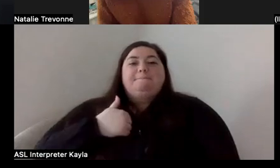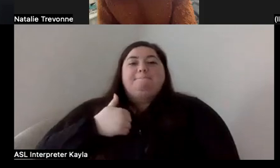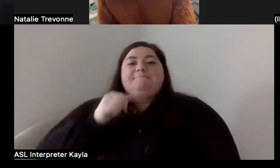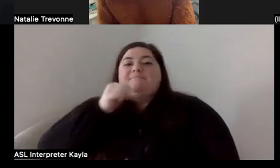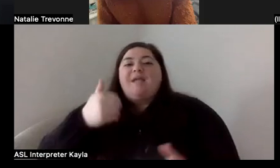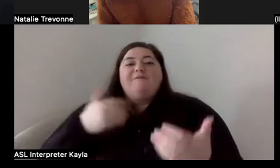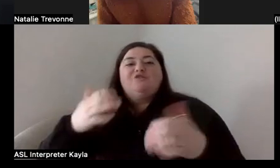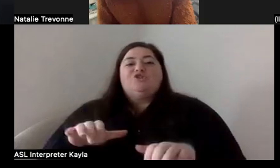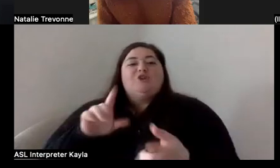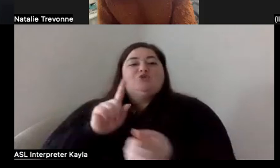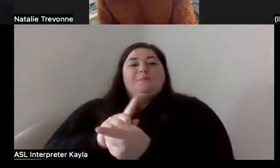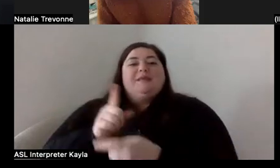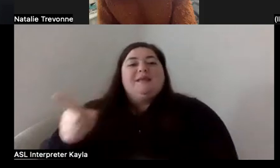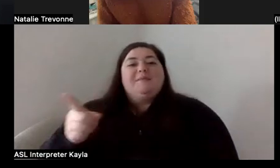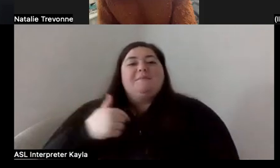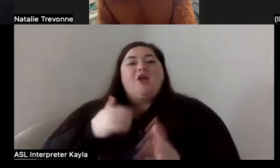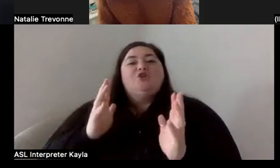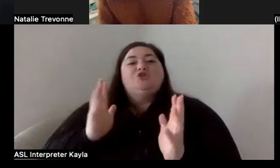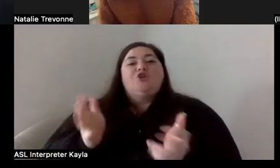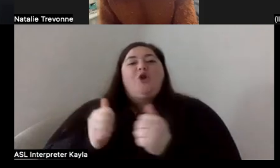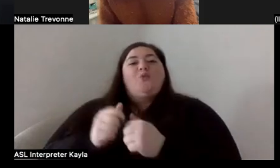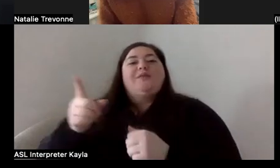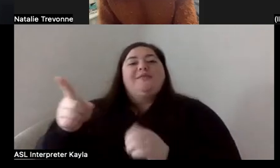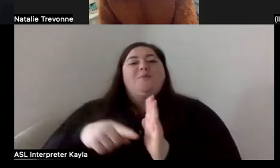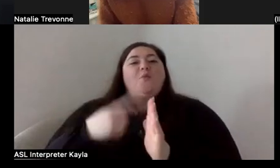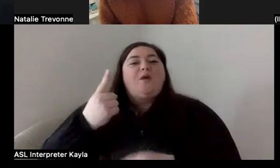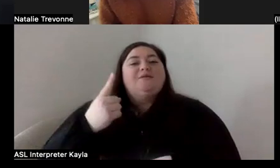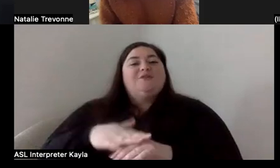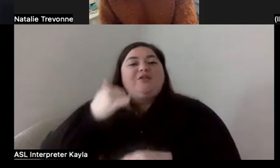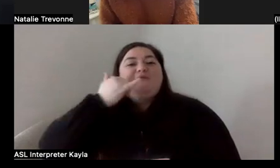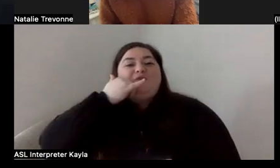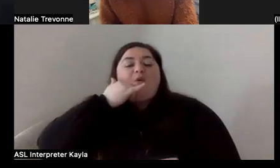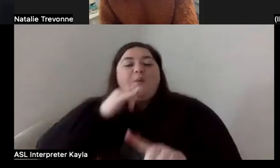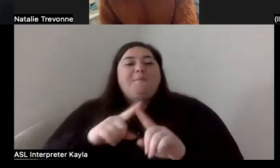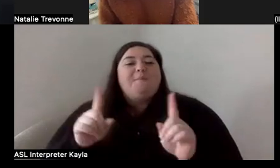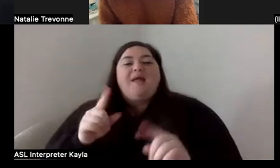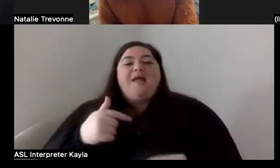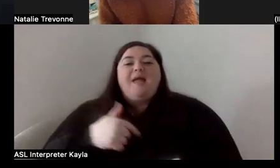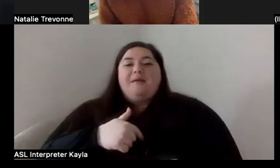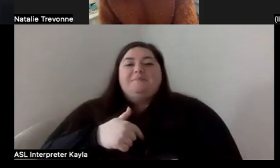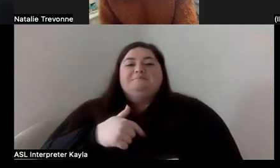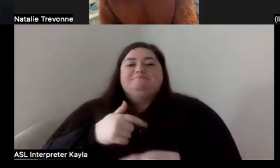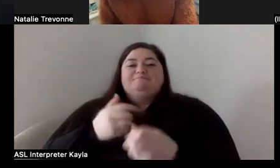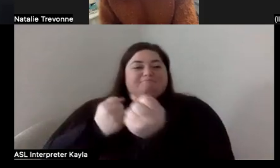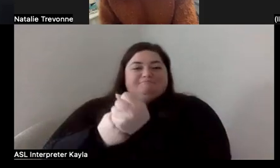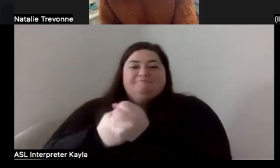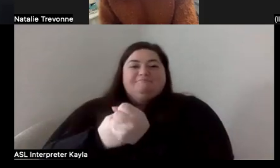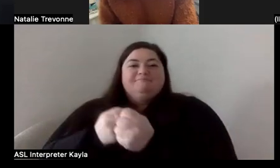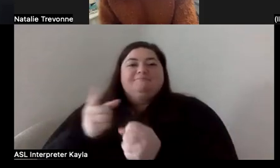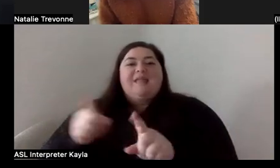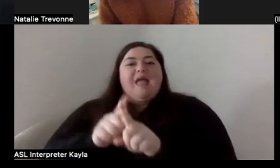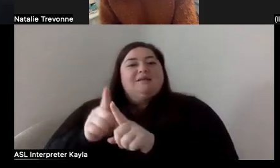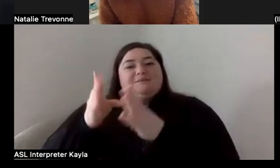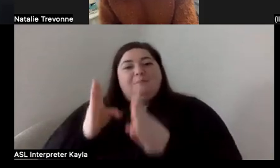really got a chance to meet him. I talked to him once on the phone. But I'm just a huge fan of him as an artist and as a person.